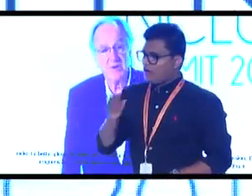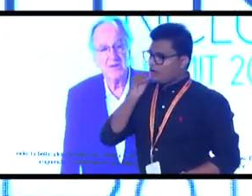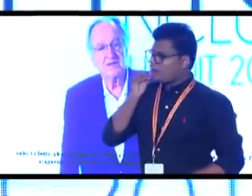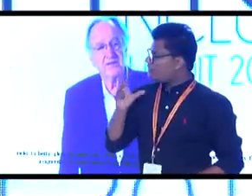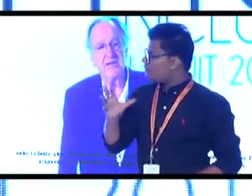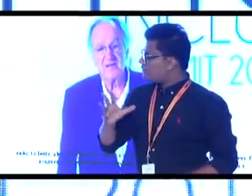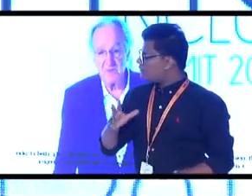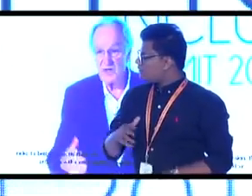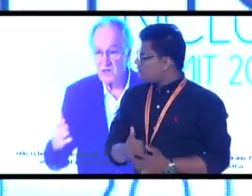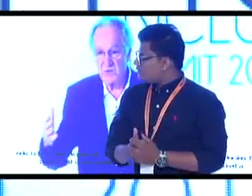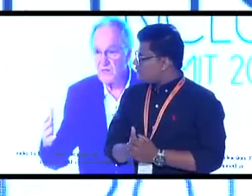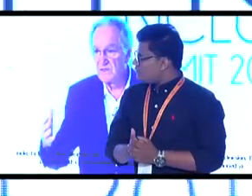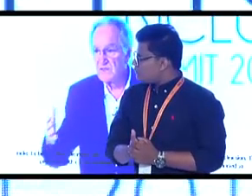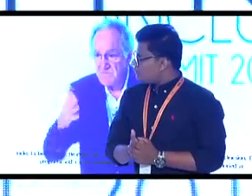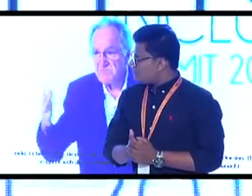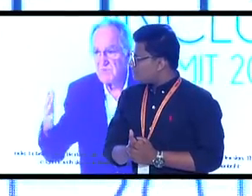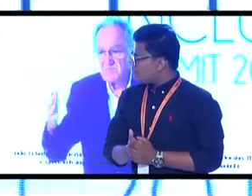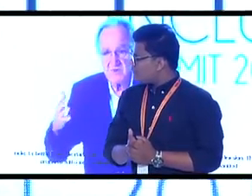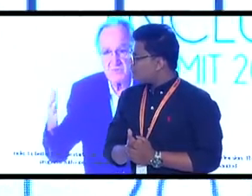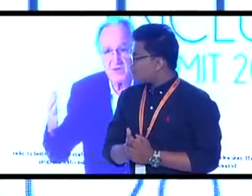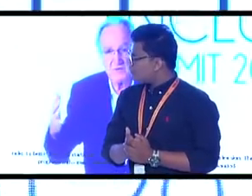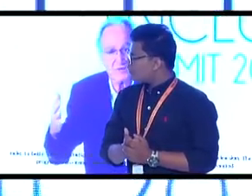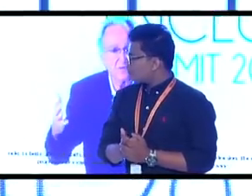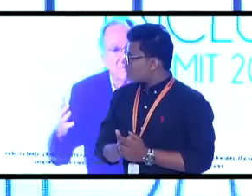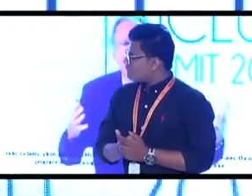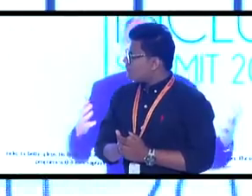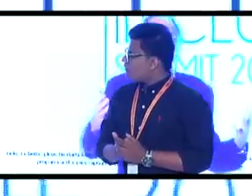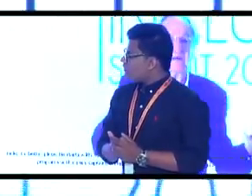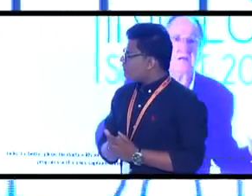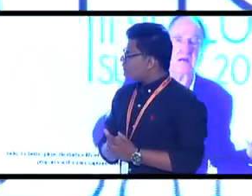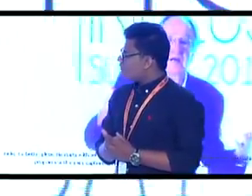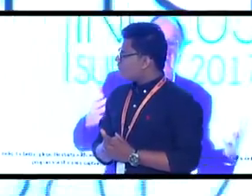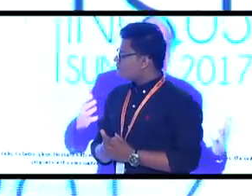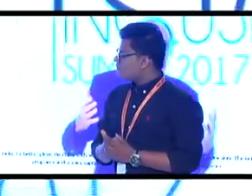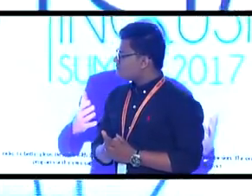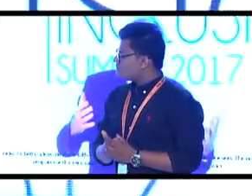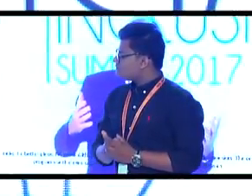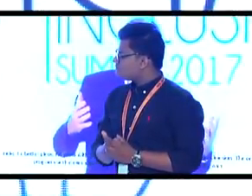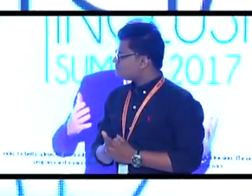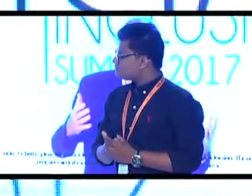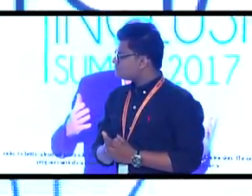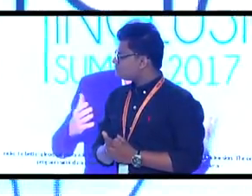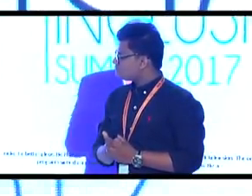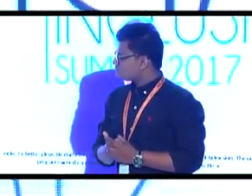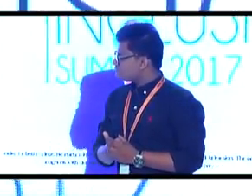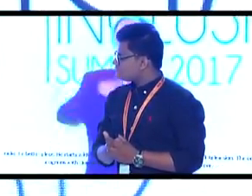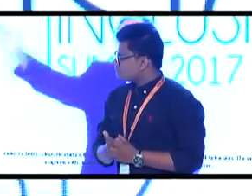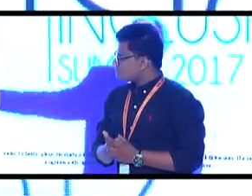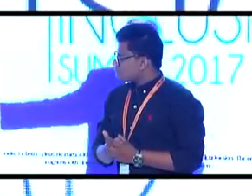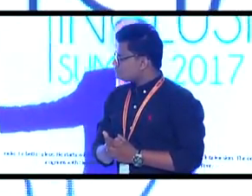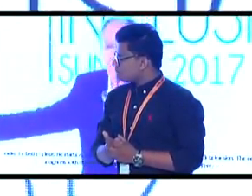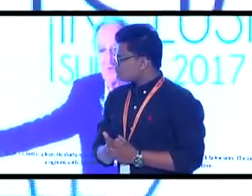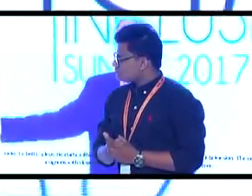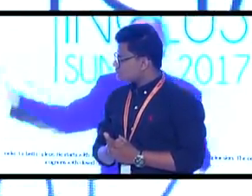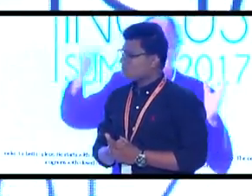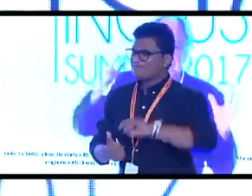Bill Marriott, the head of Marriott Hotels, decided that they were going to throw out all their